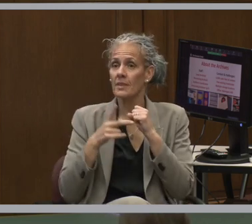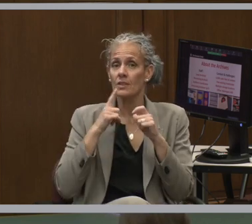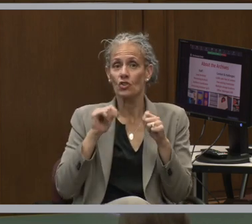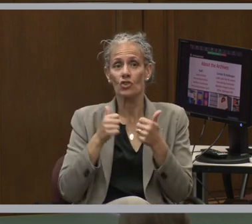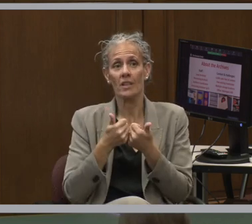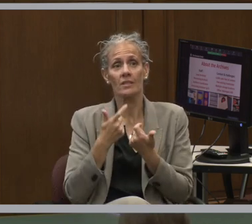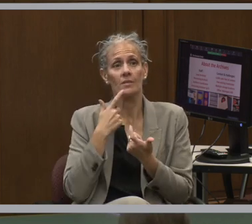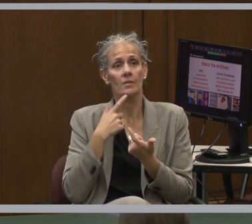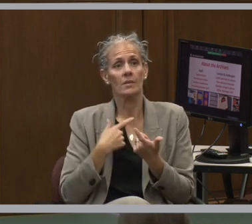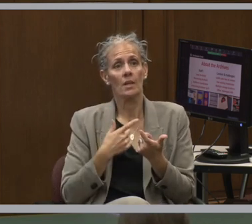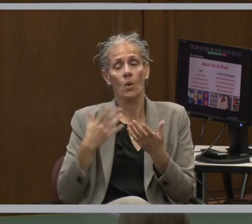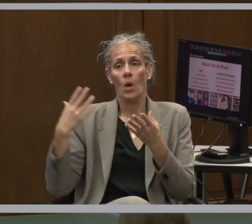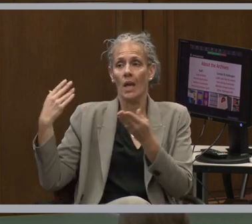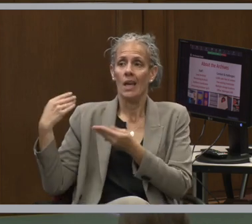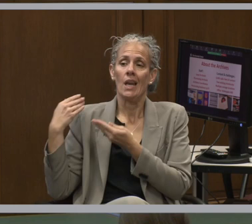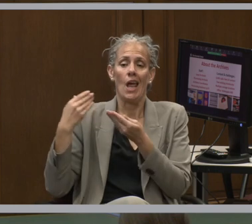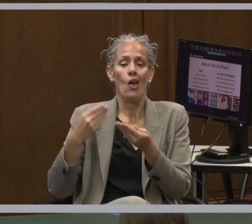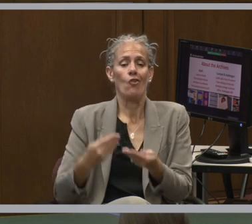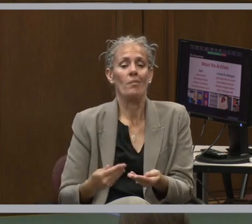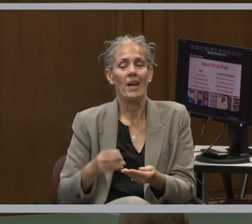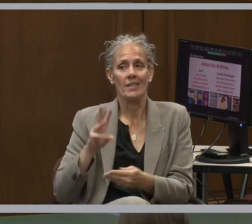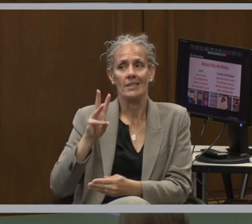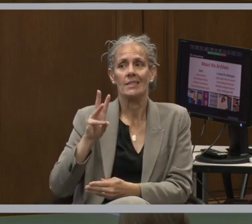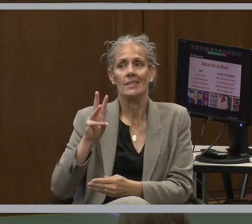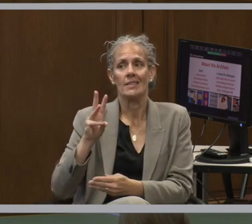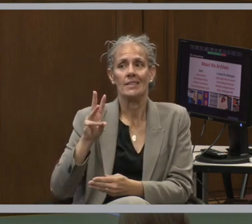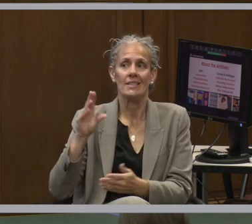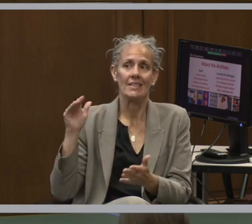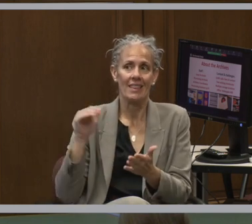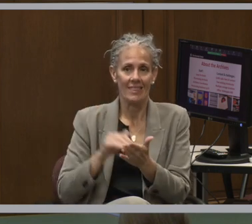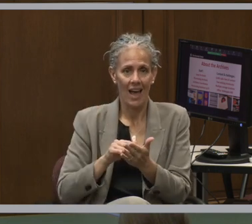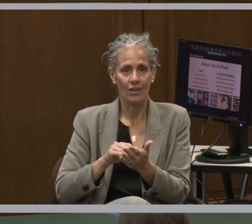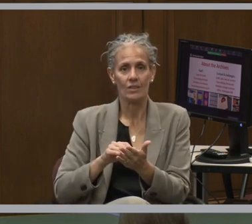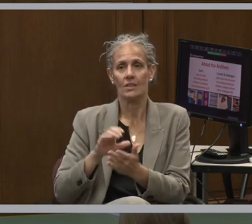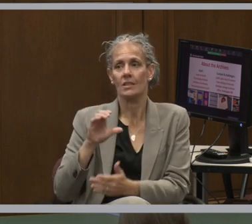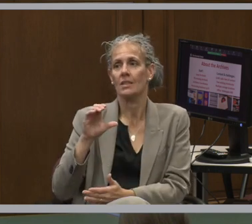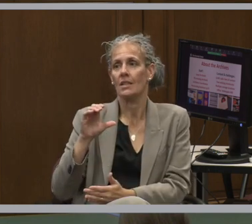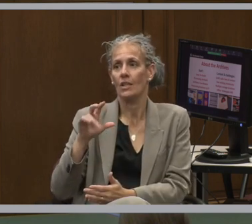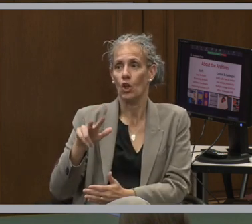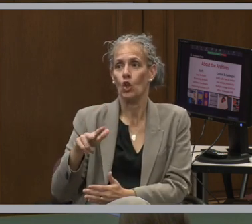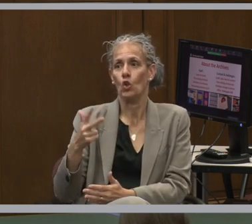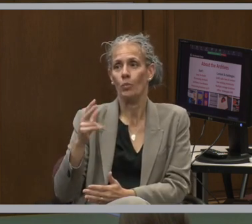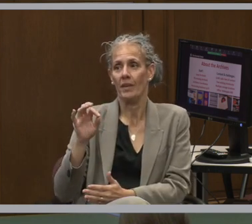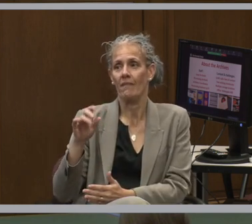inherited about 6,000 cubic feet of content and growing.